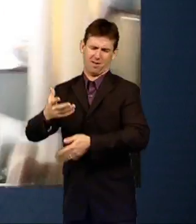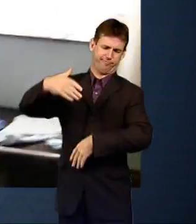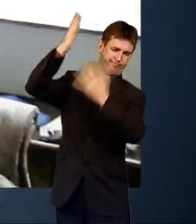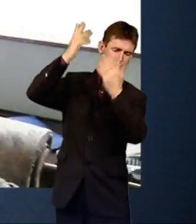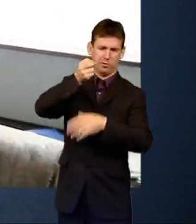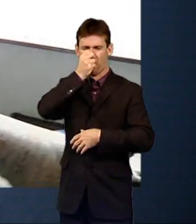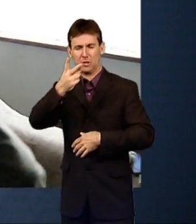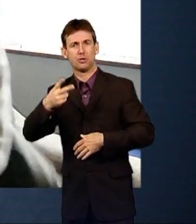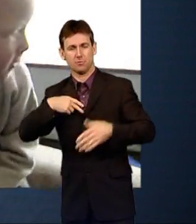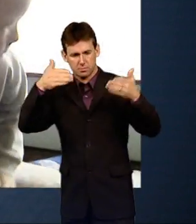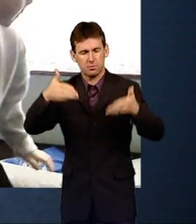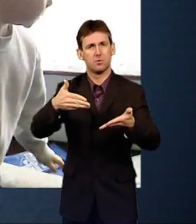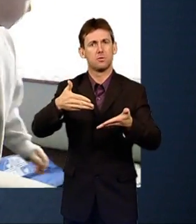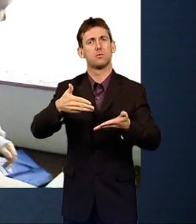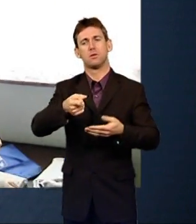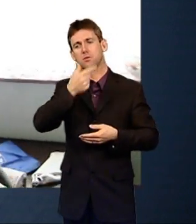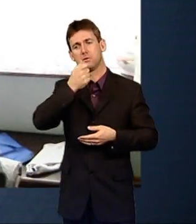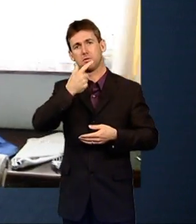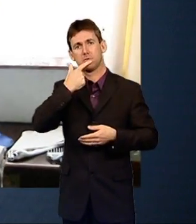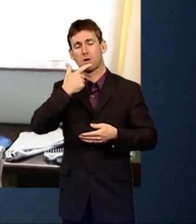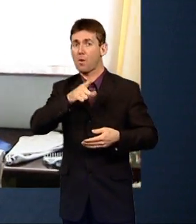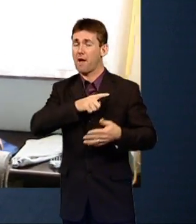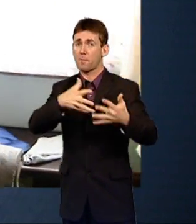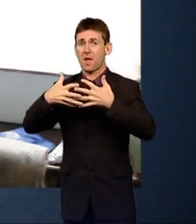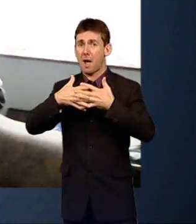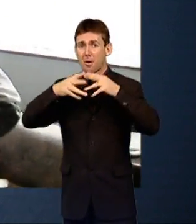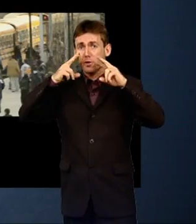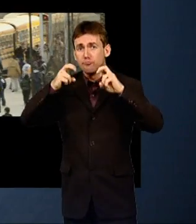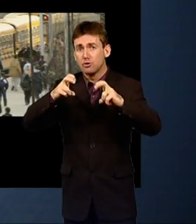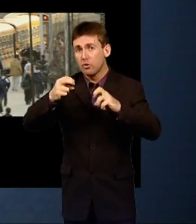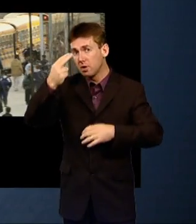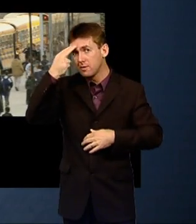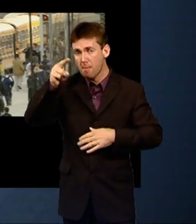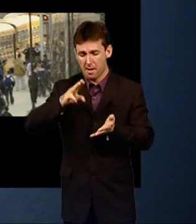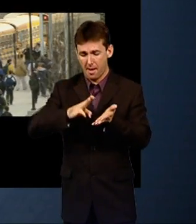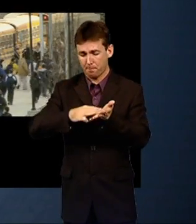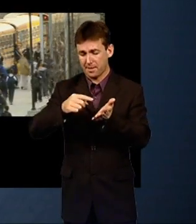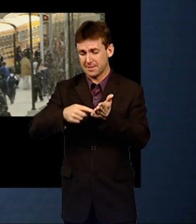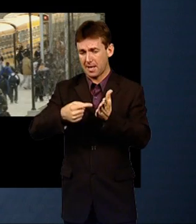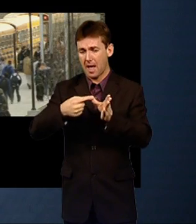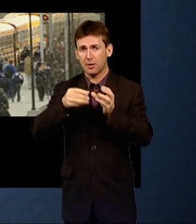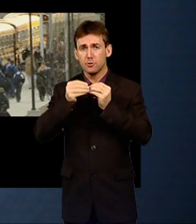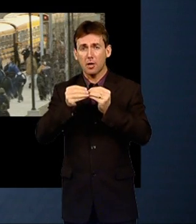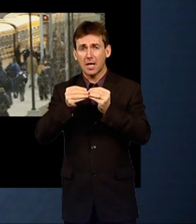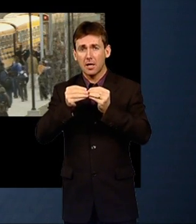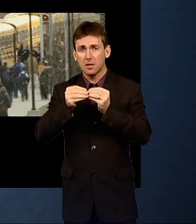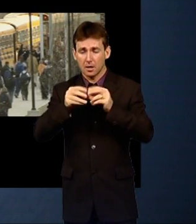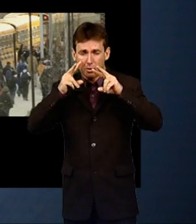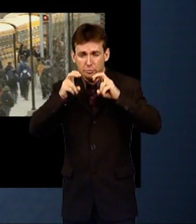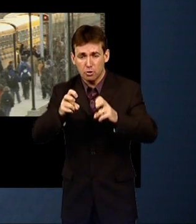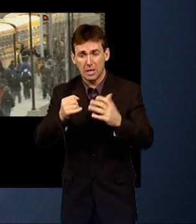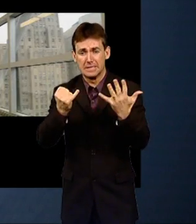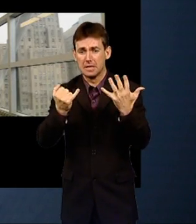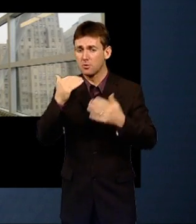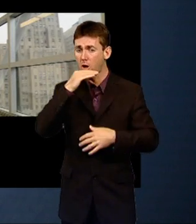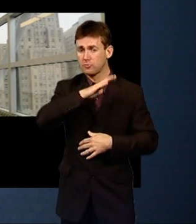research project that compared the two. Called the MTA study, it looked at 600 children over a year and was carried out by